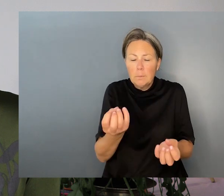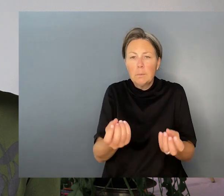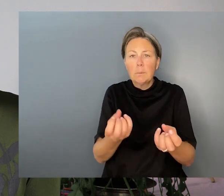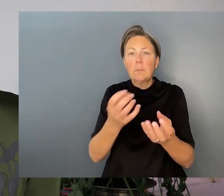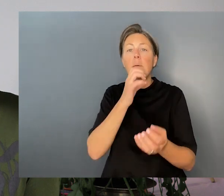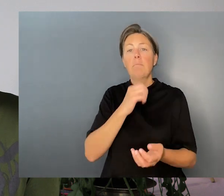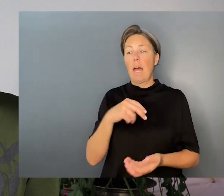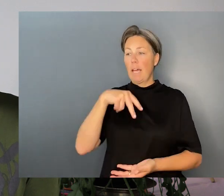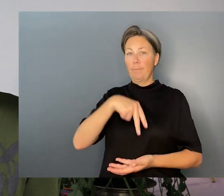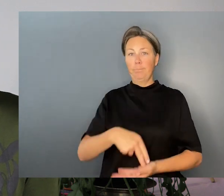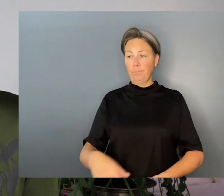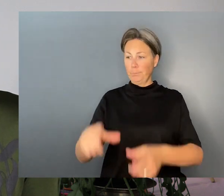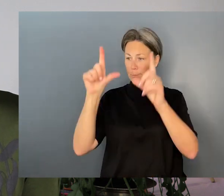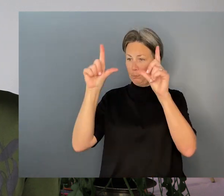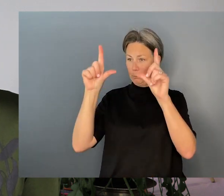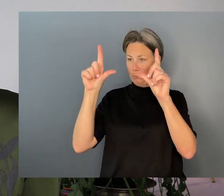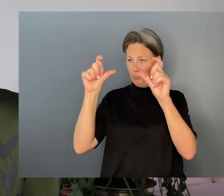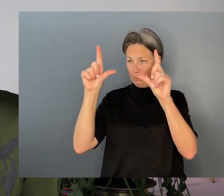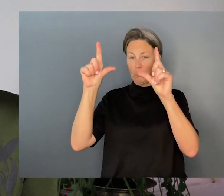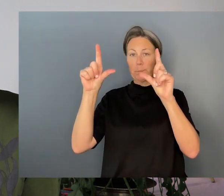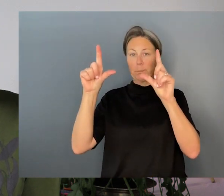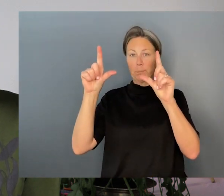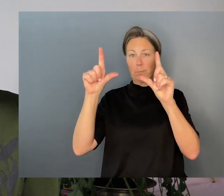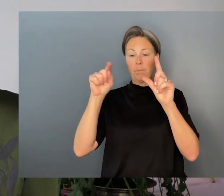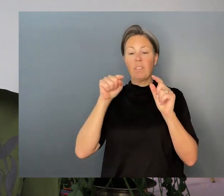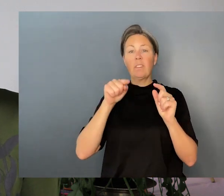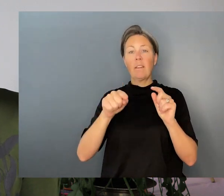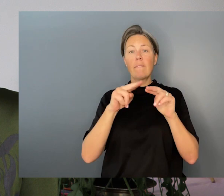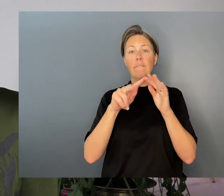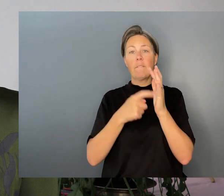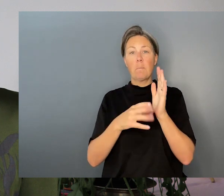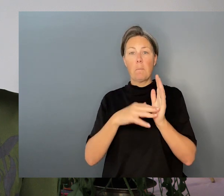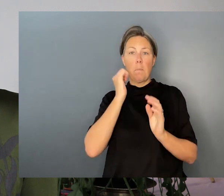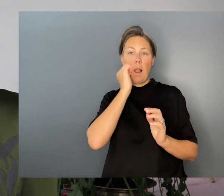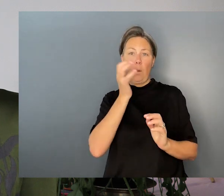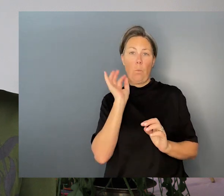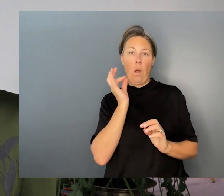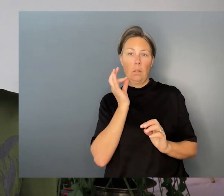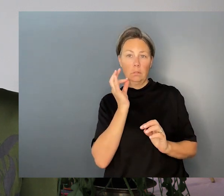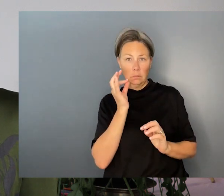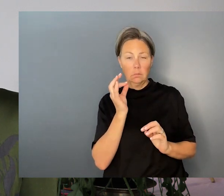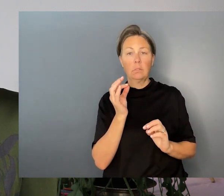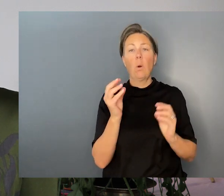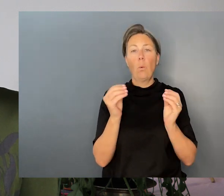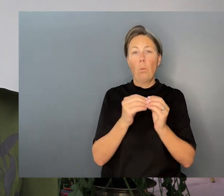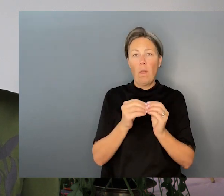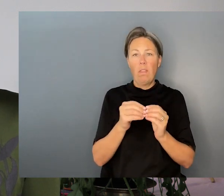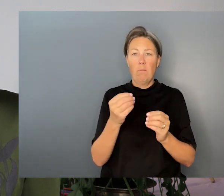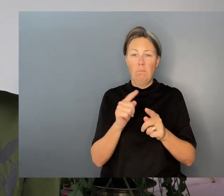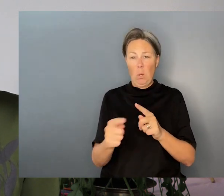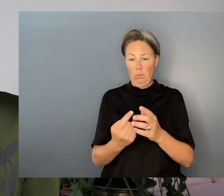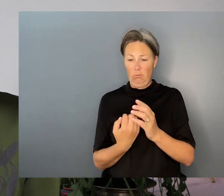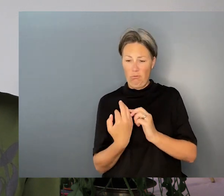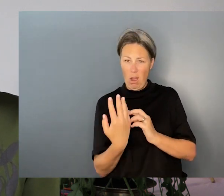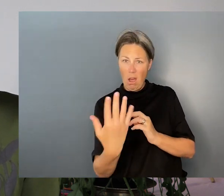eyes and lifts his camera. Click. The film is black and white. The grass takes up most of the photo, save